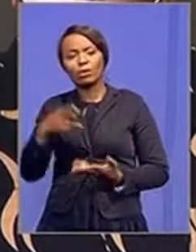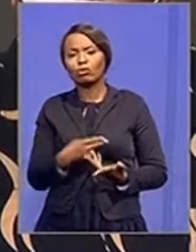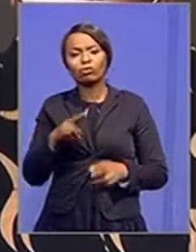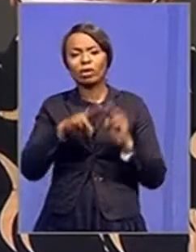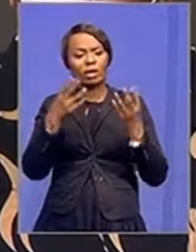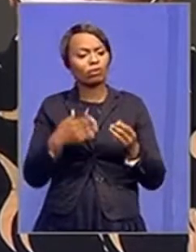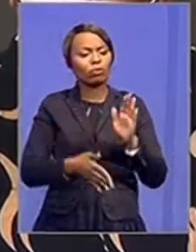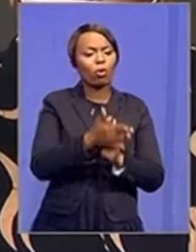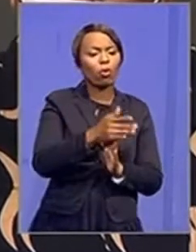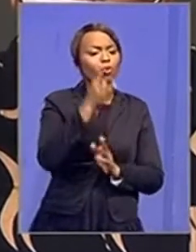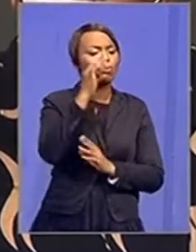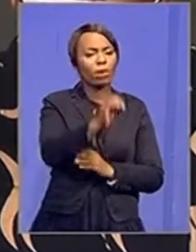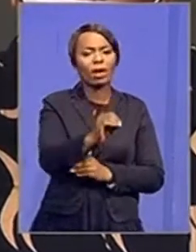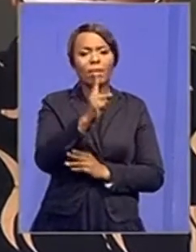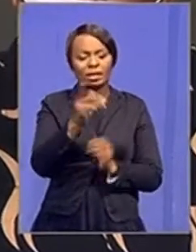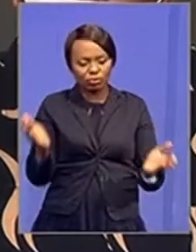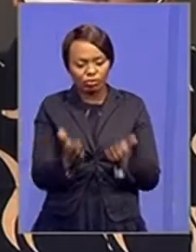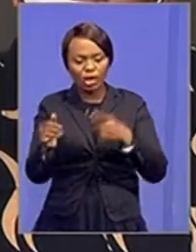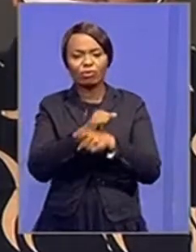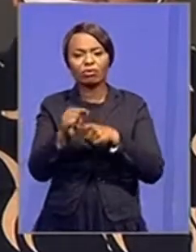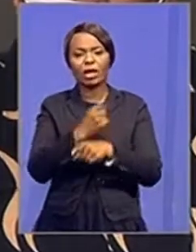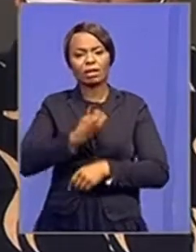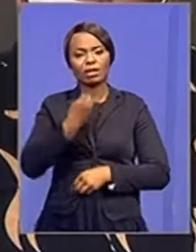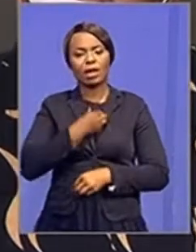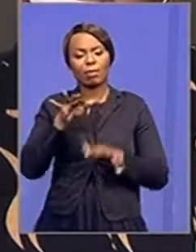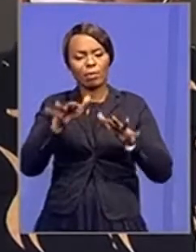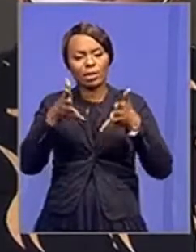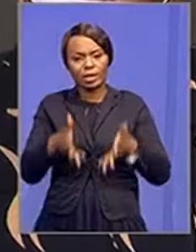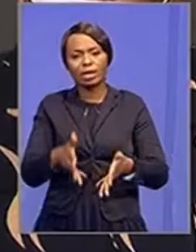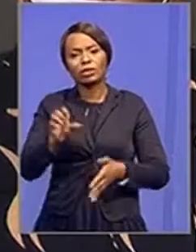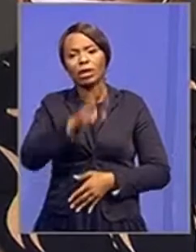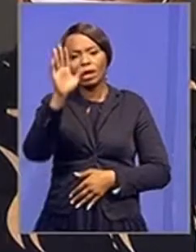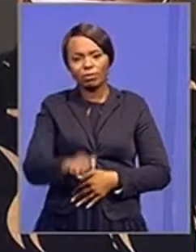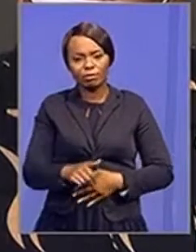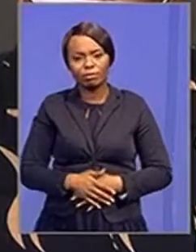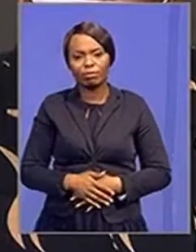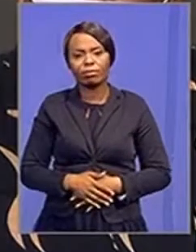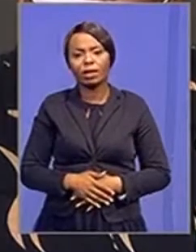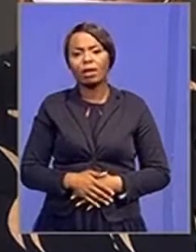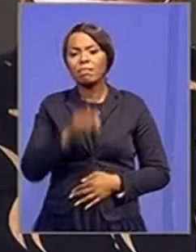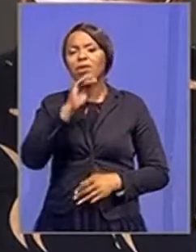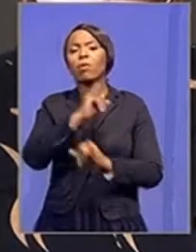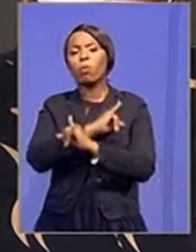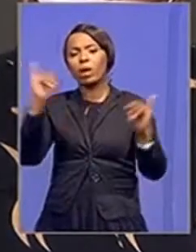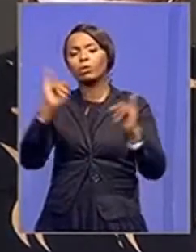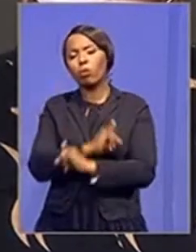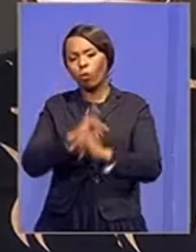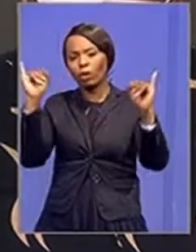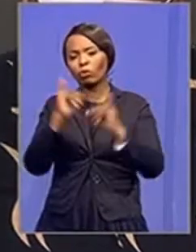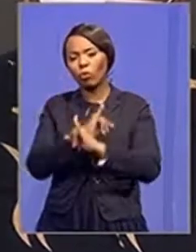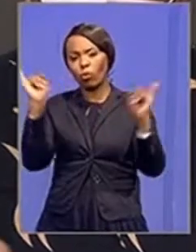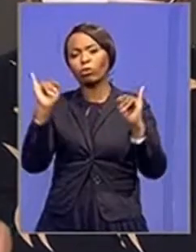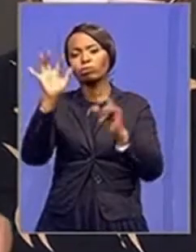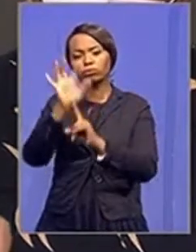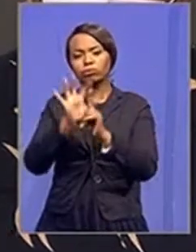We've got to train our own young people in South Africa. They are being hypocrites. They are the worst hypocrites. Their own